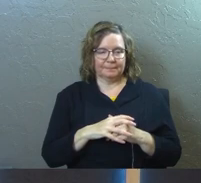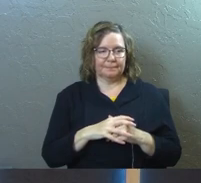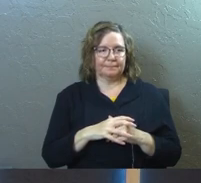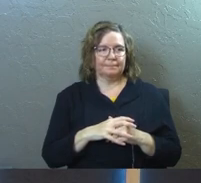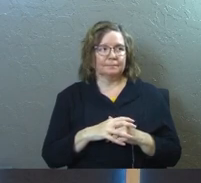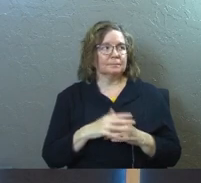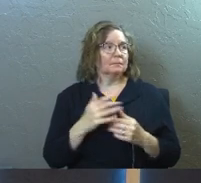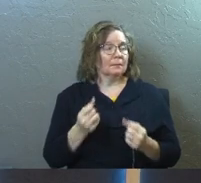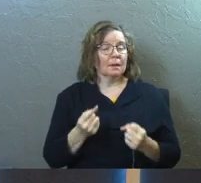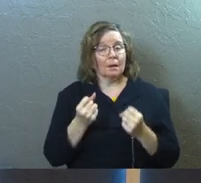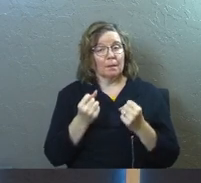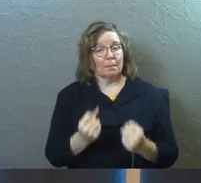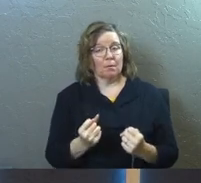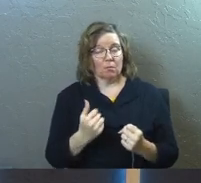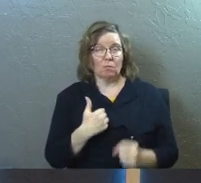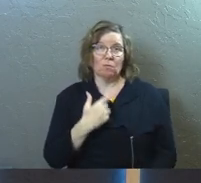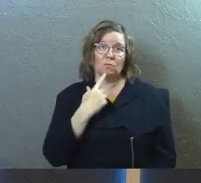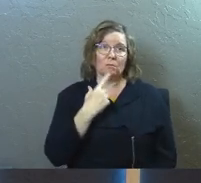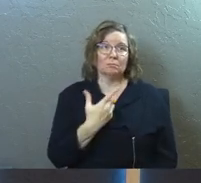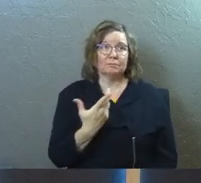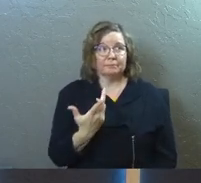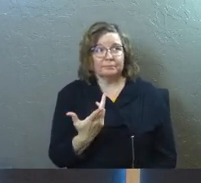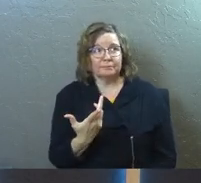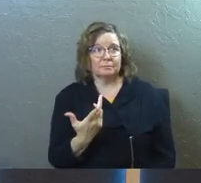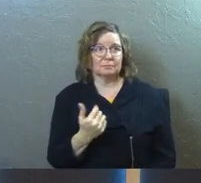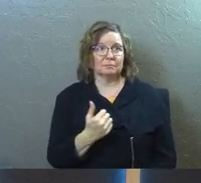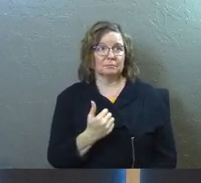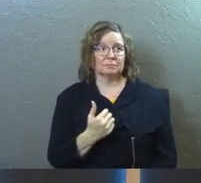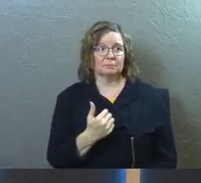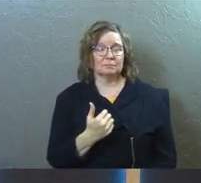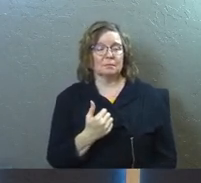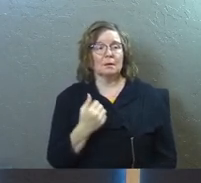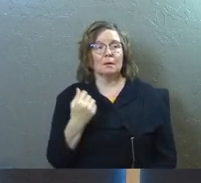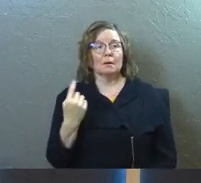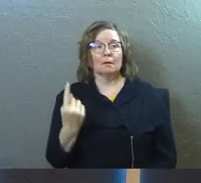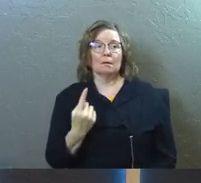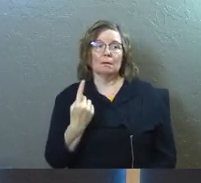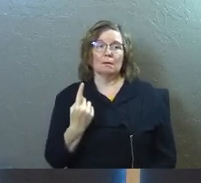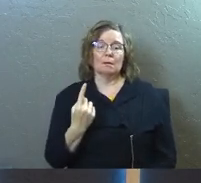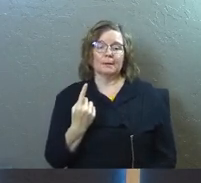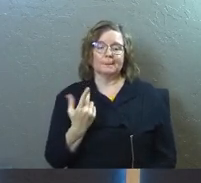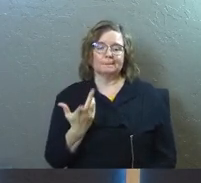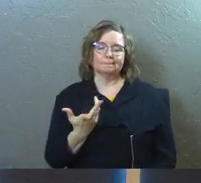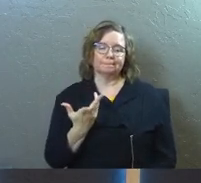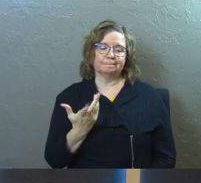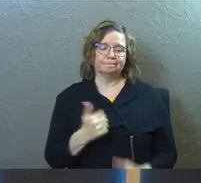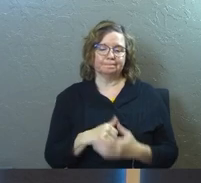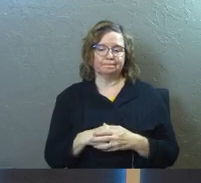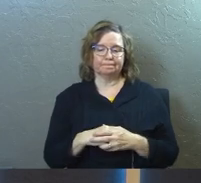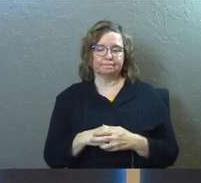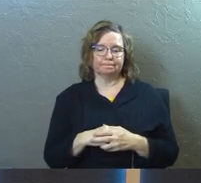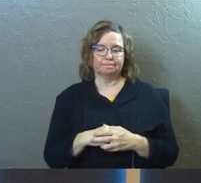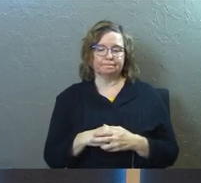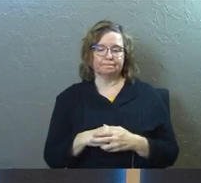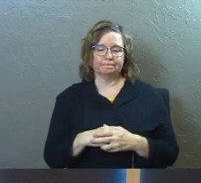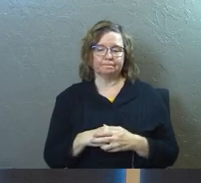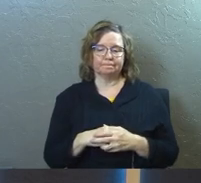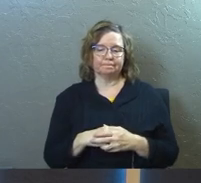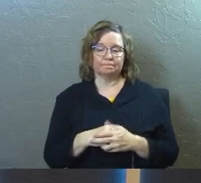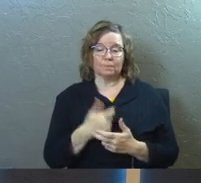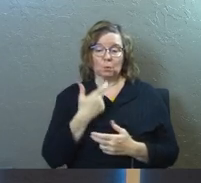It's so powerful, I would say, that it's something that inspires us.